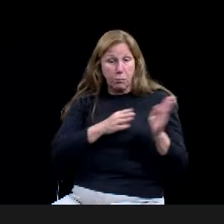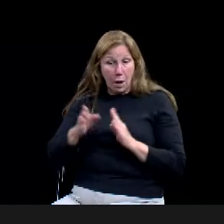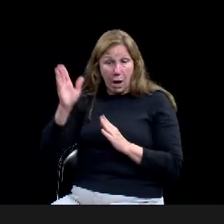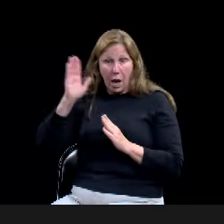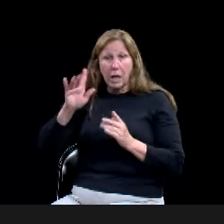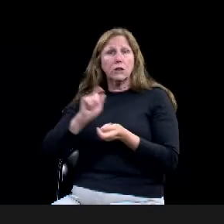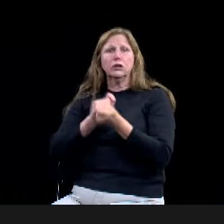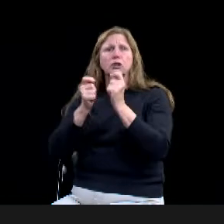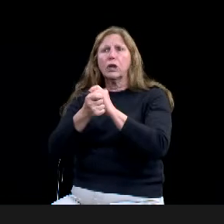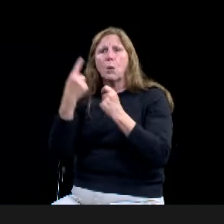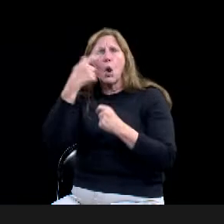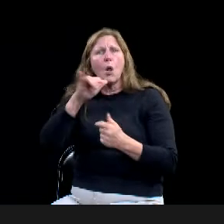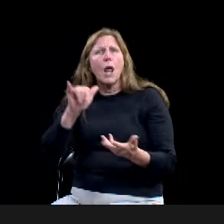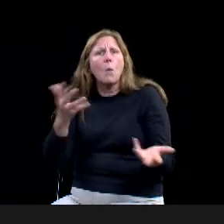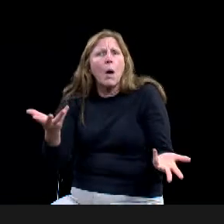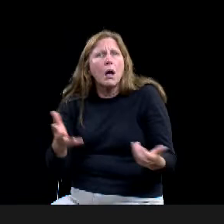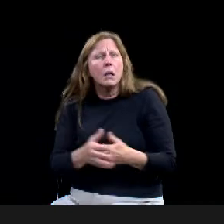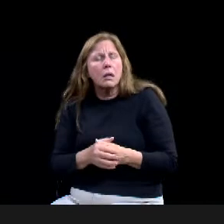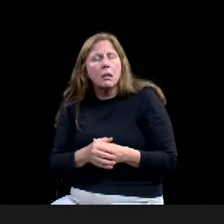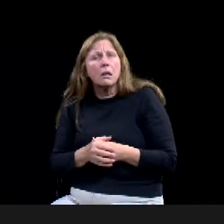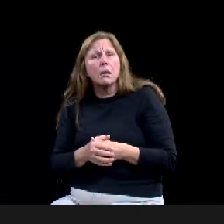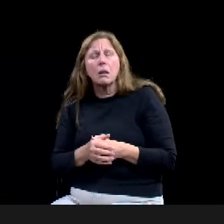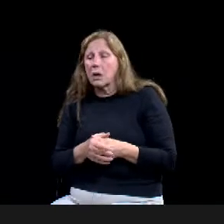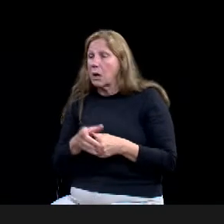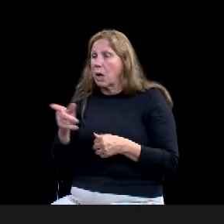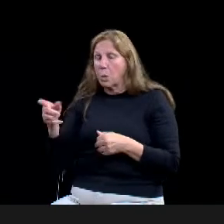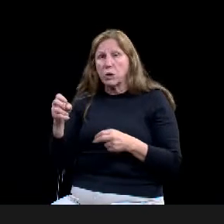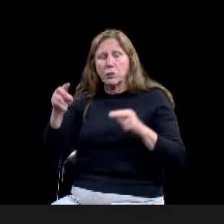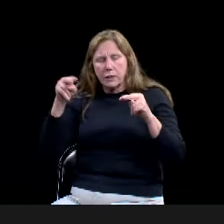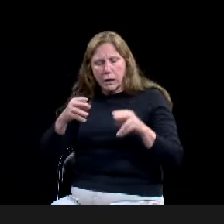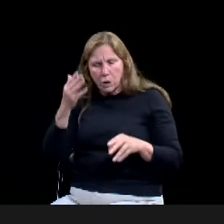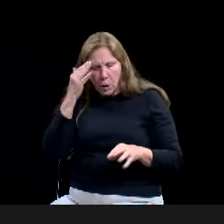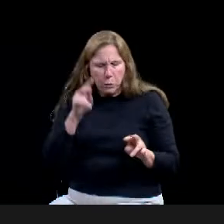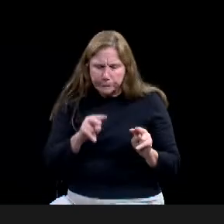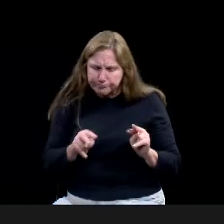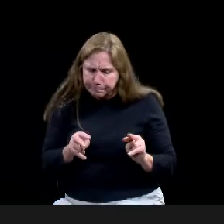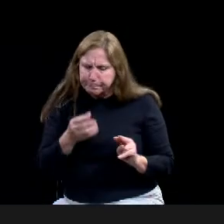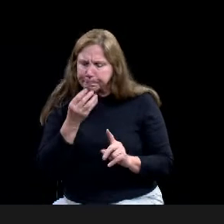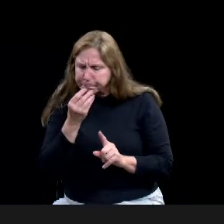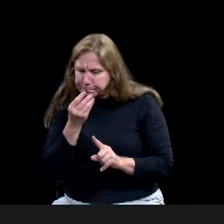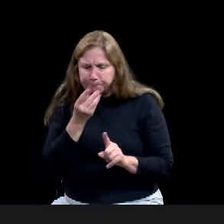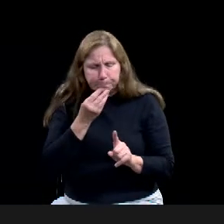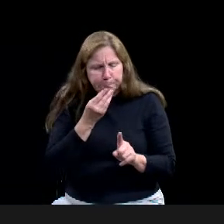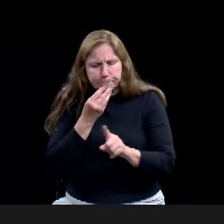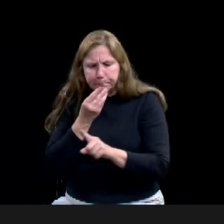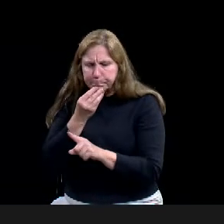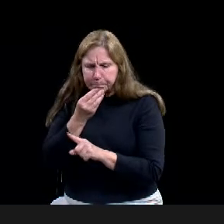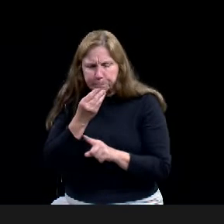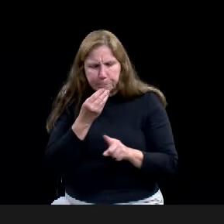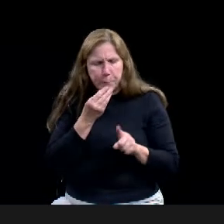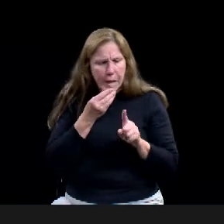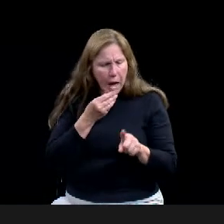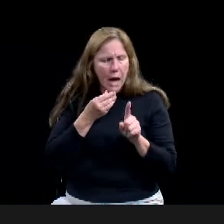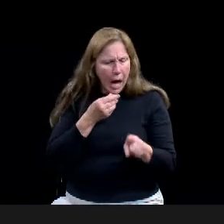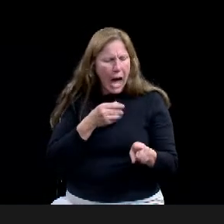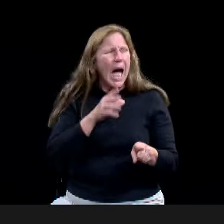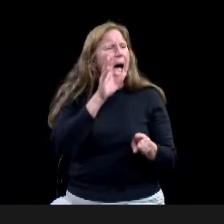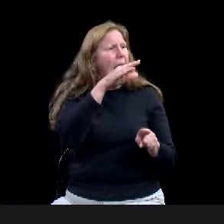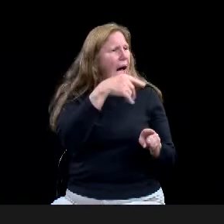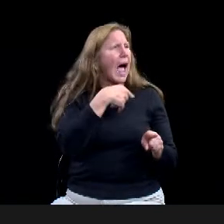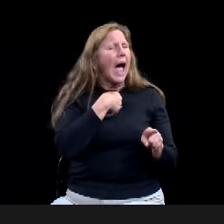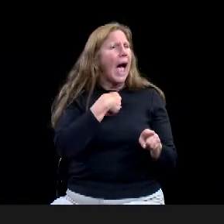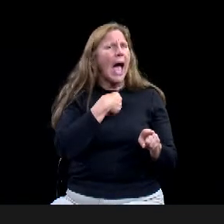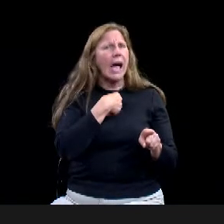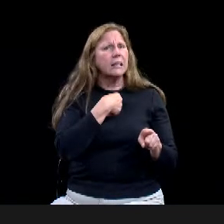council member Barefield, I just don't agree. mean, and that's something that, you know, only you could tell me how long that would take. Sure. Well, I, I think,